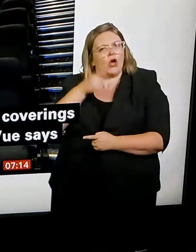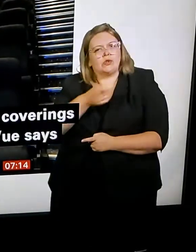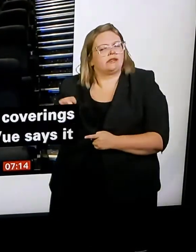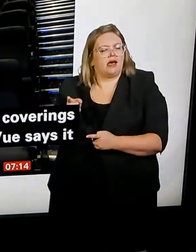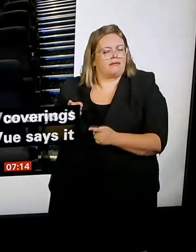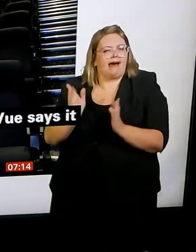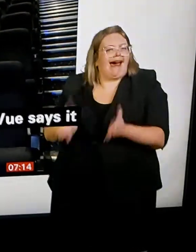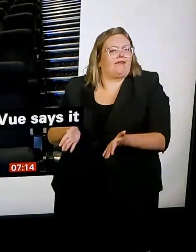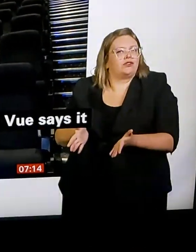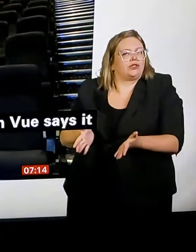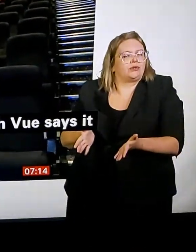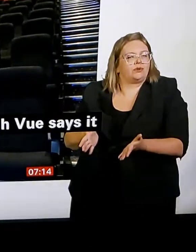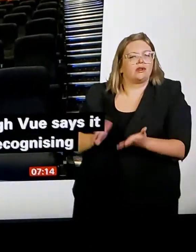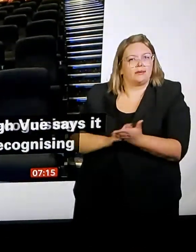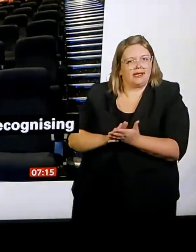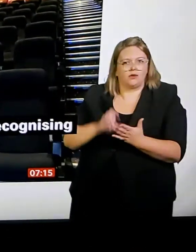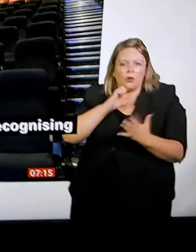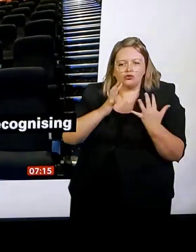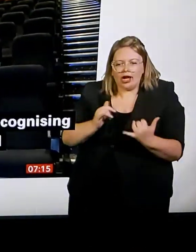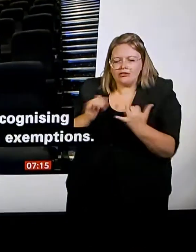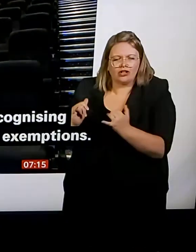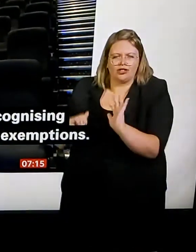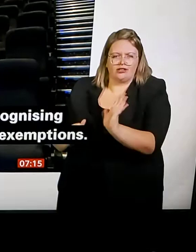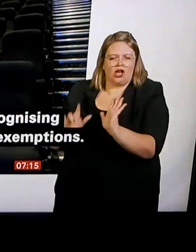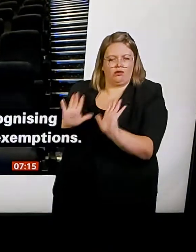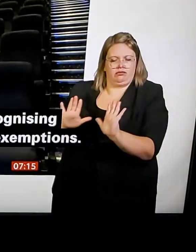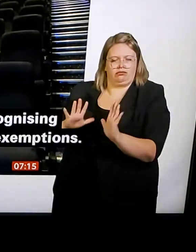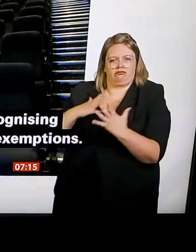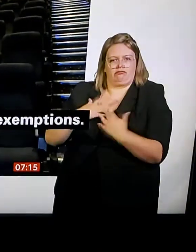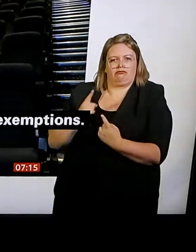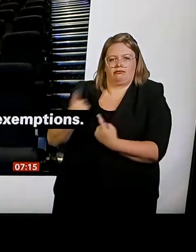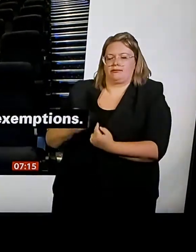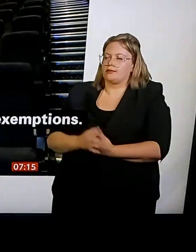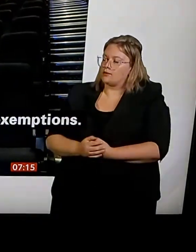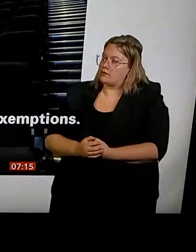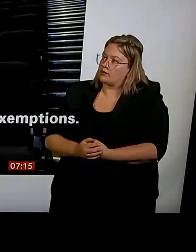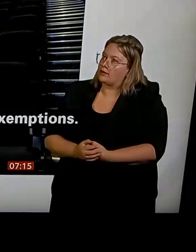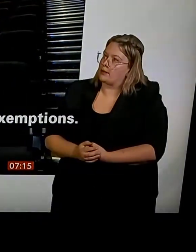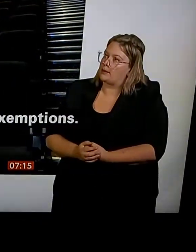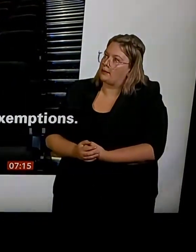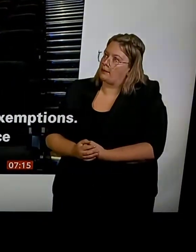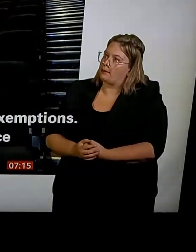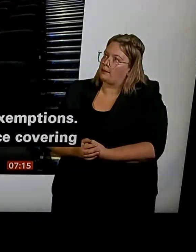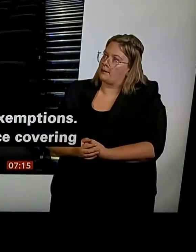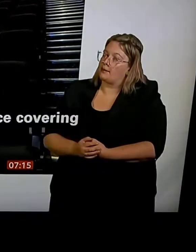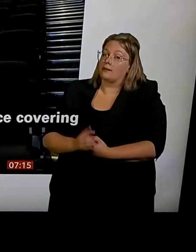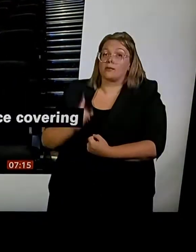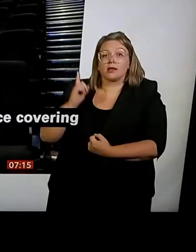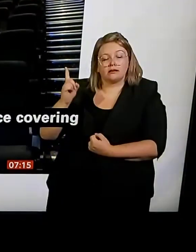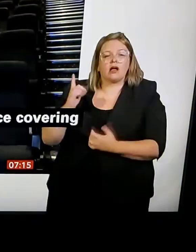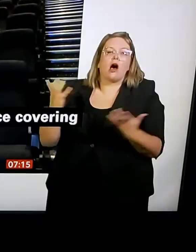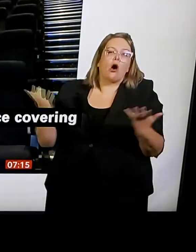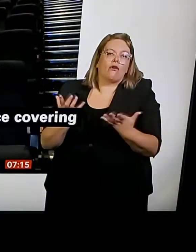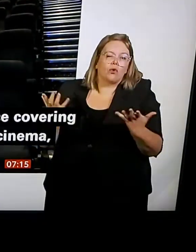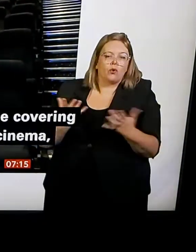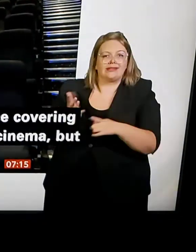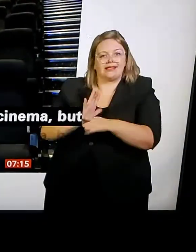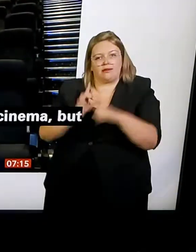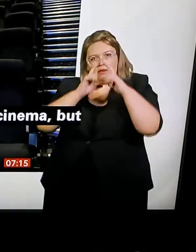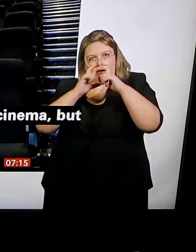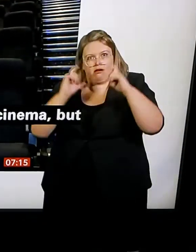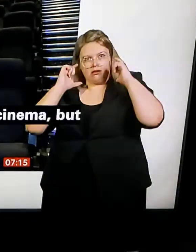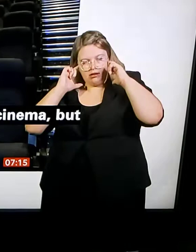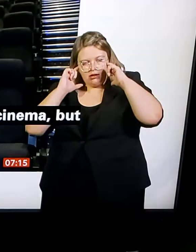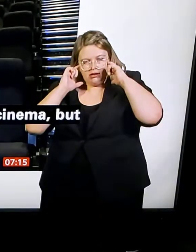economy passengers. And so we've actually been removed from a couple of flights, so it's not that we don't want to get